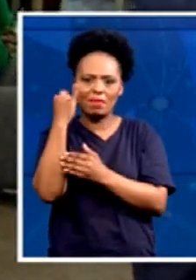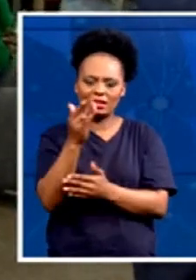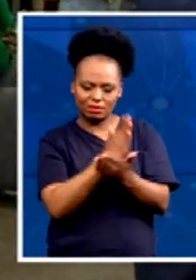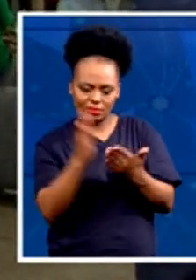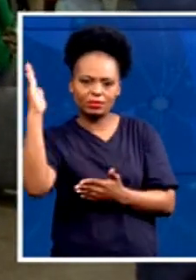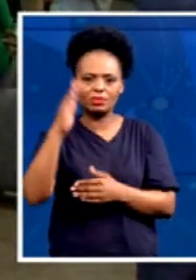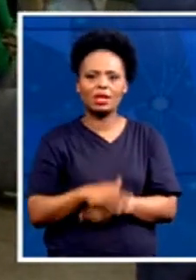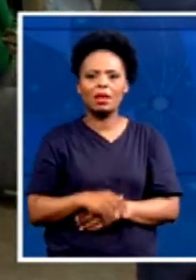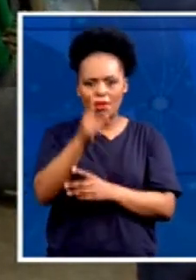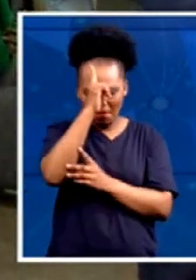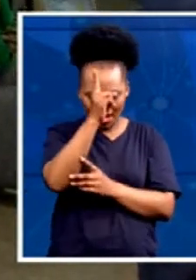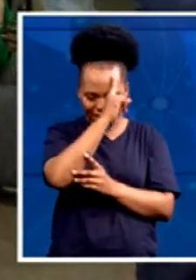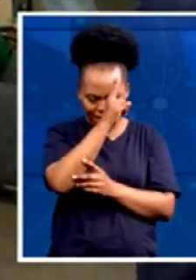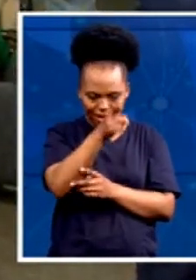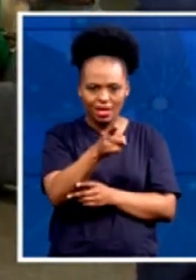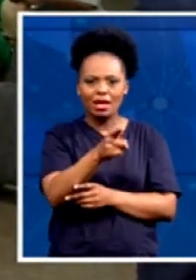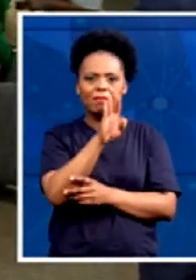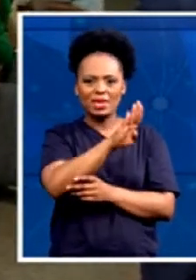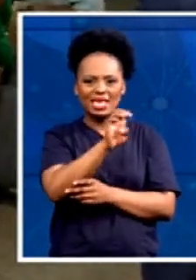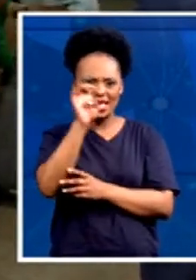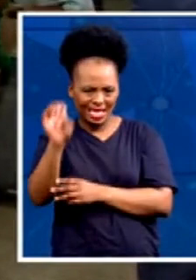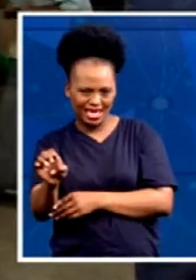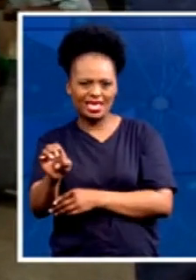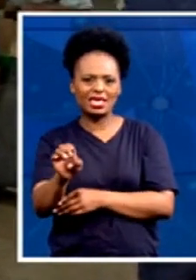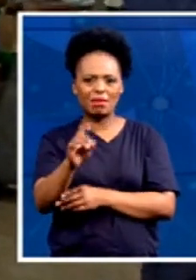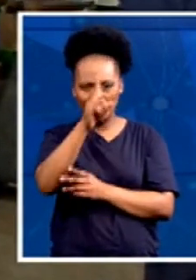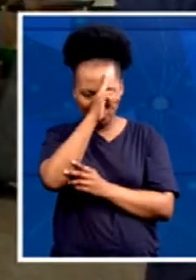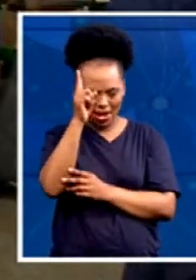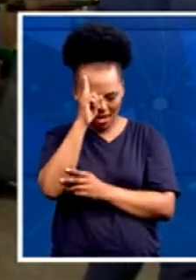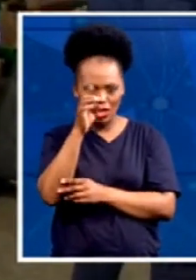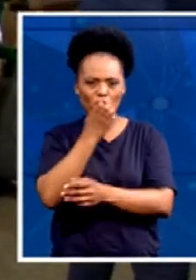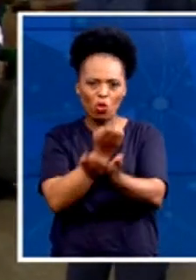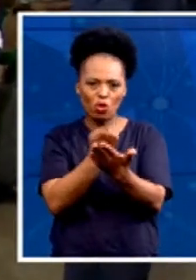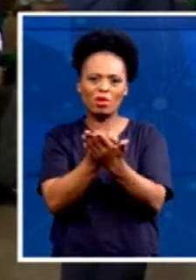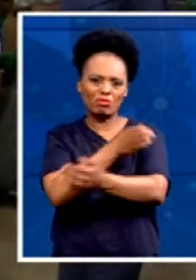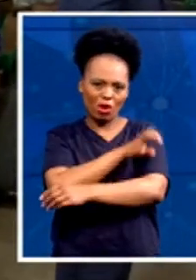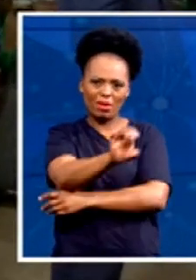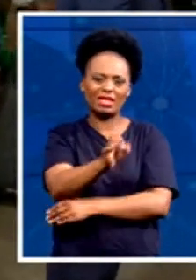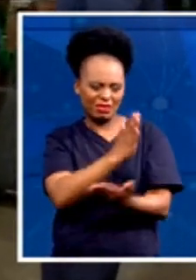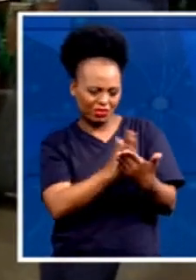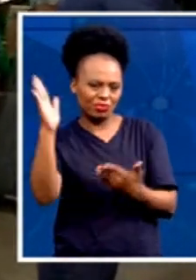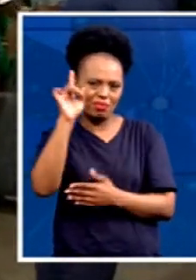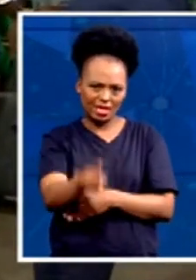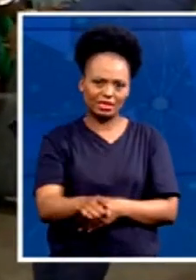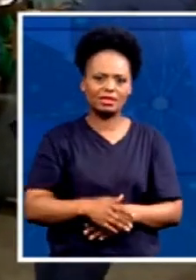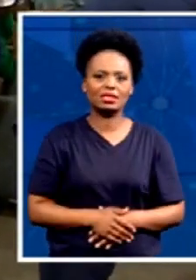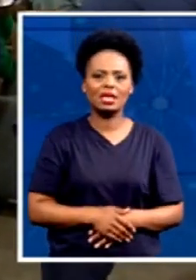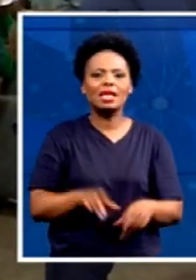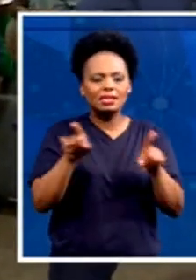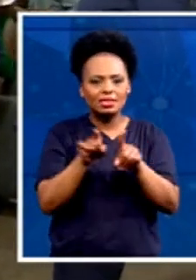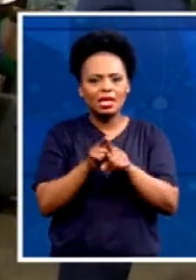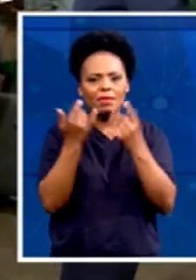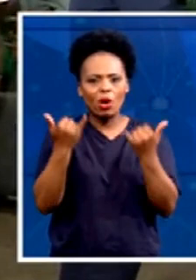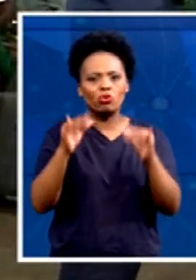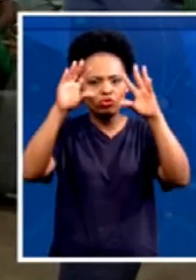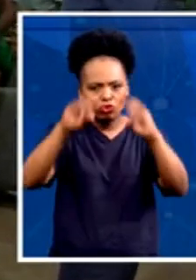be scrapped as well. And he spoke also, Blaine, about, you know, about, you know, stopping the appointment of officials, you know, on